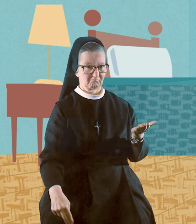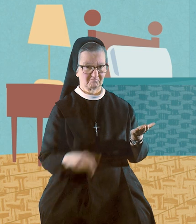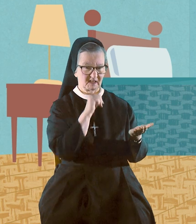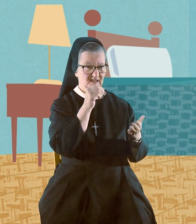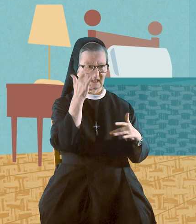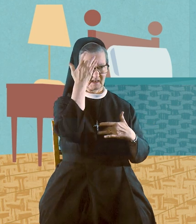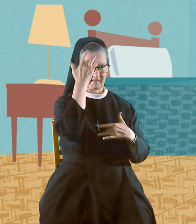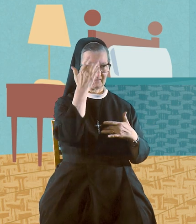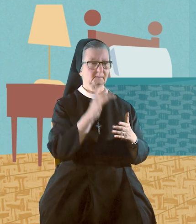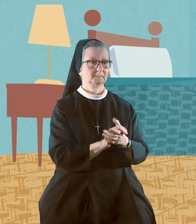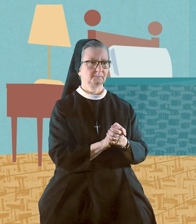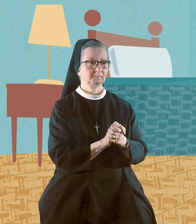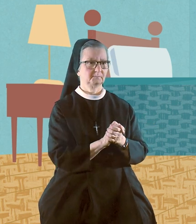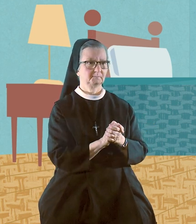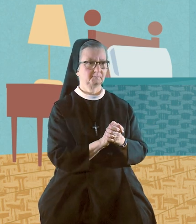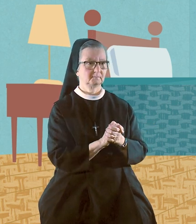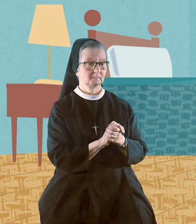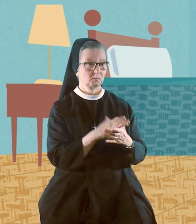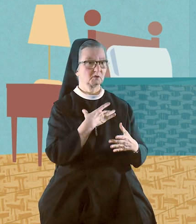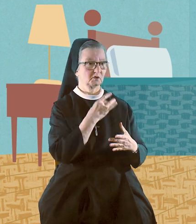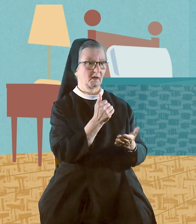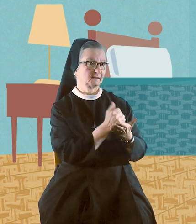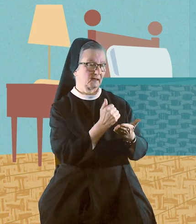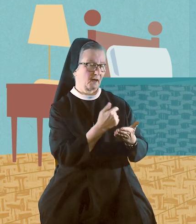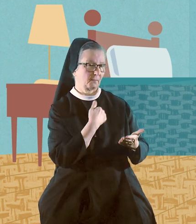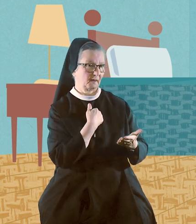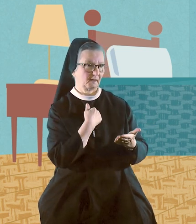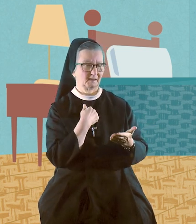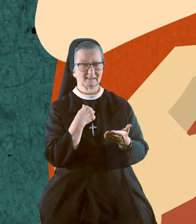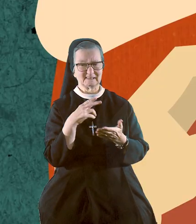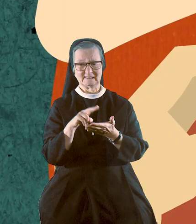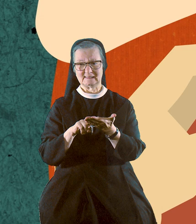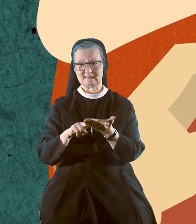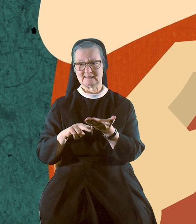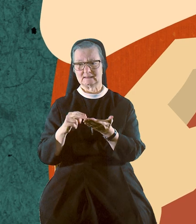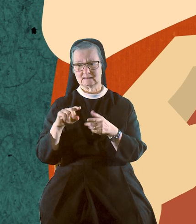-aid on it so it doesn't get infected. Would you like to help me?